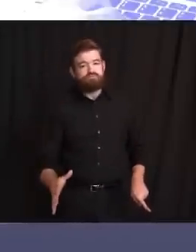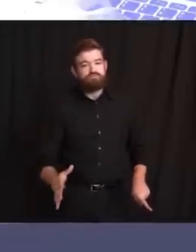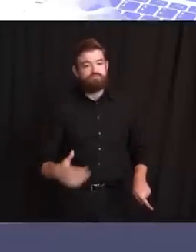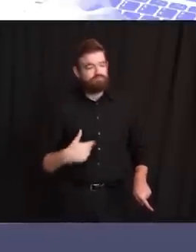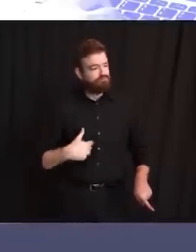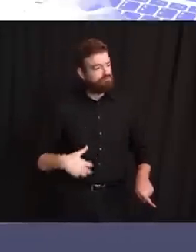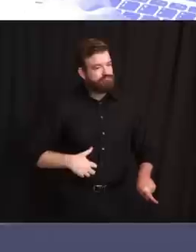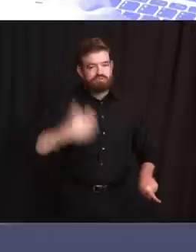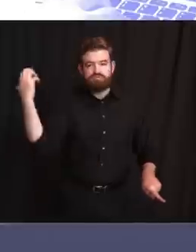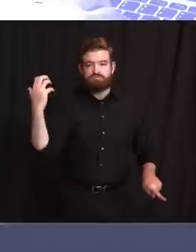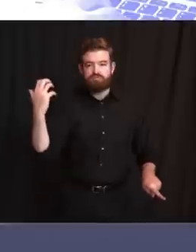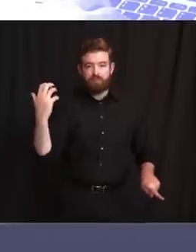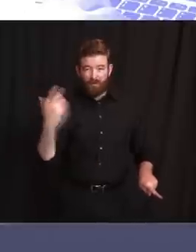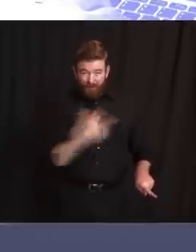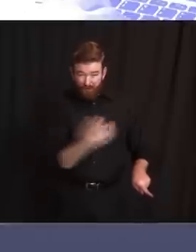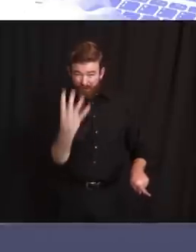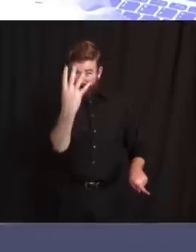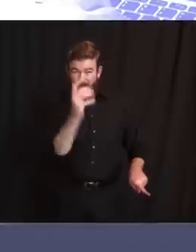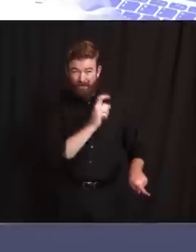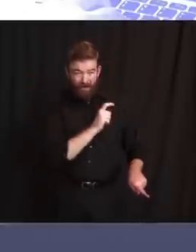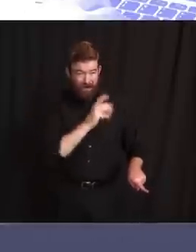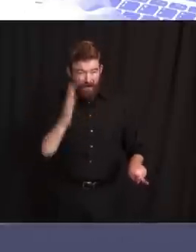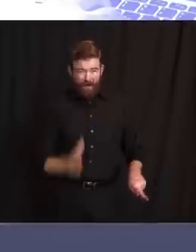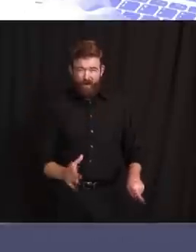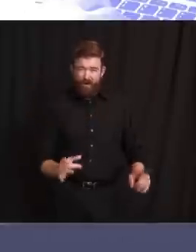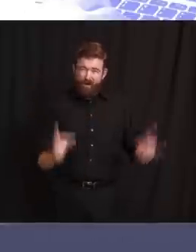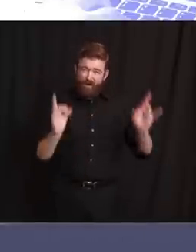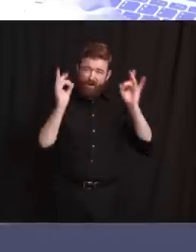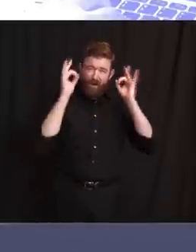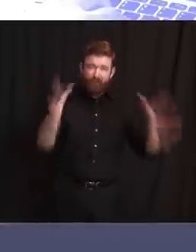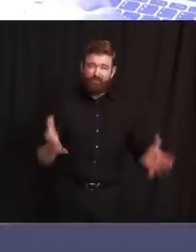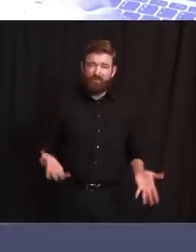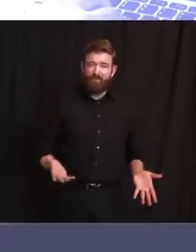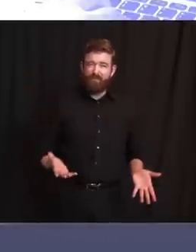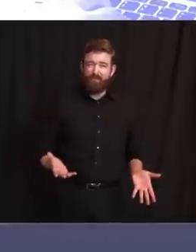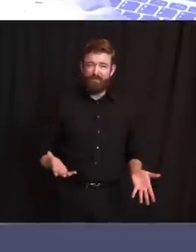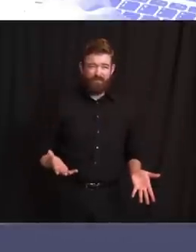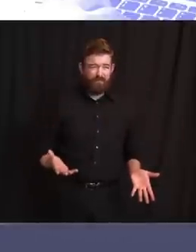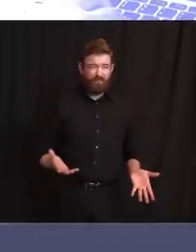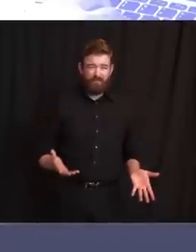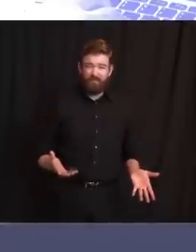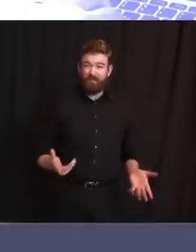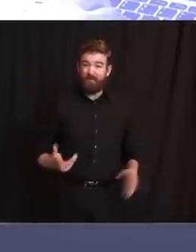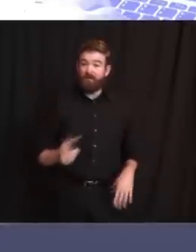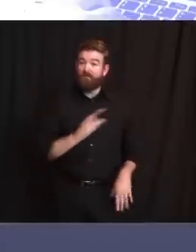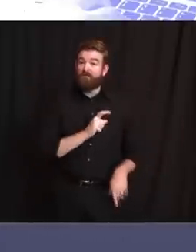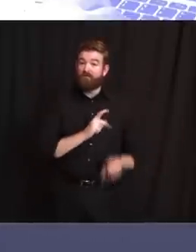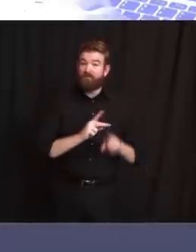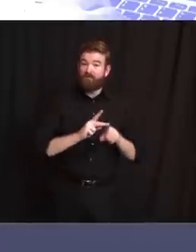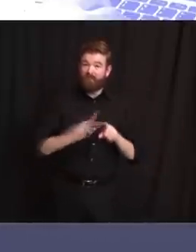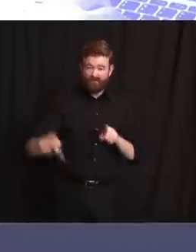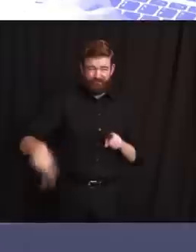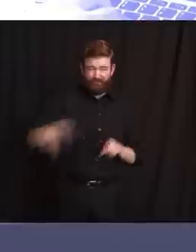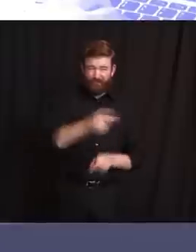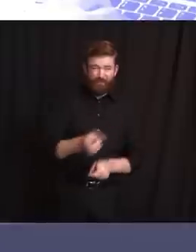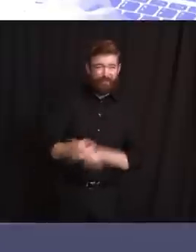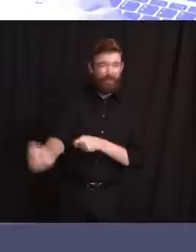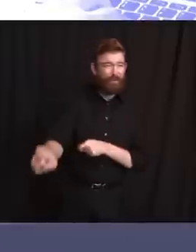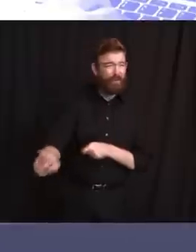profession and undermined the good work that so many others perform on a daily basis.